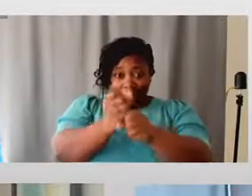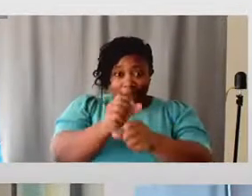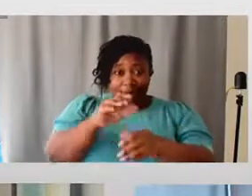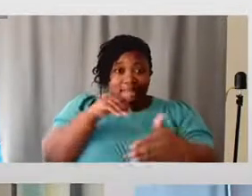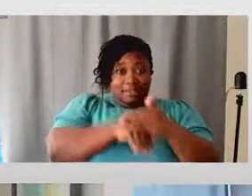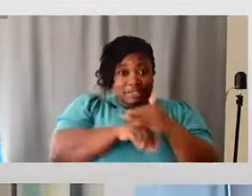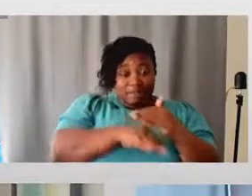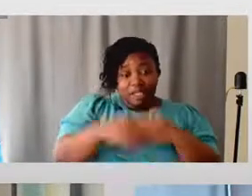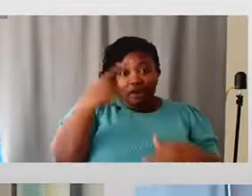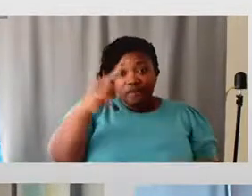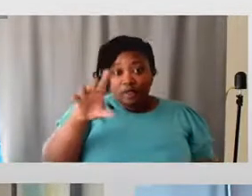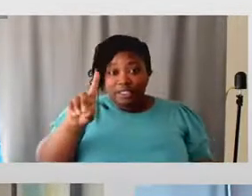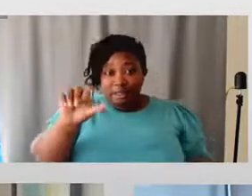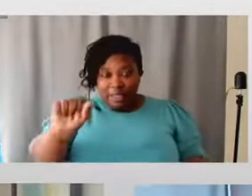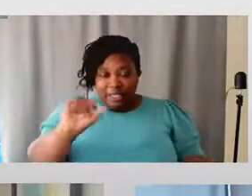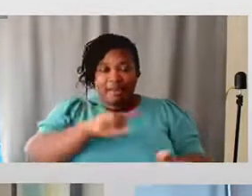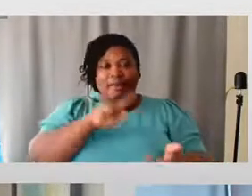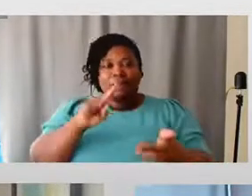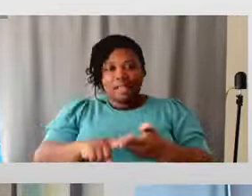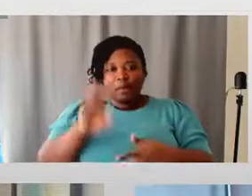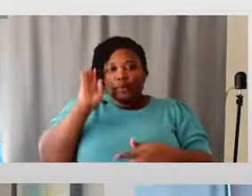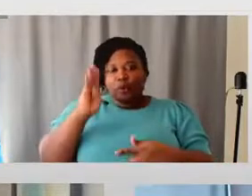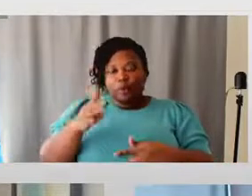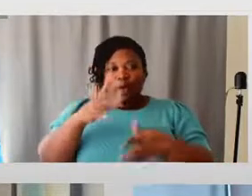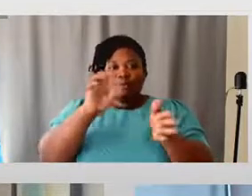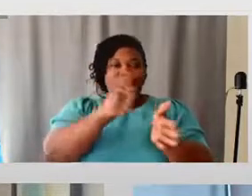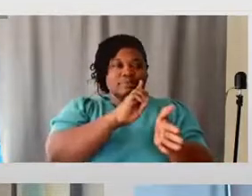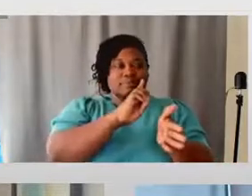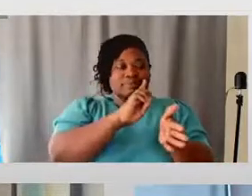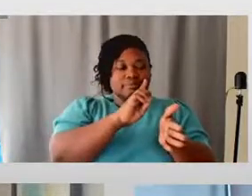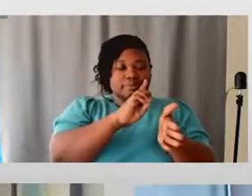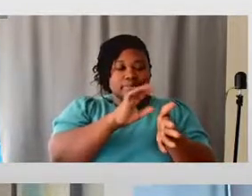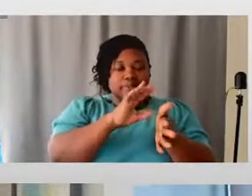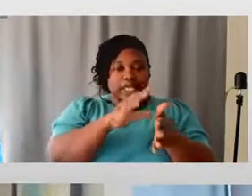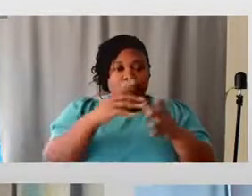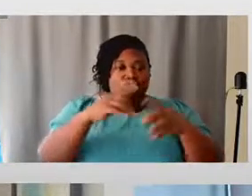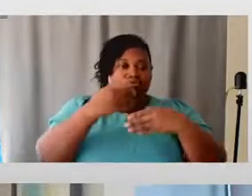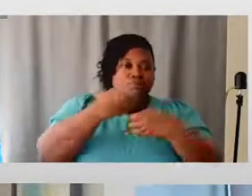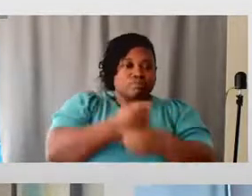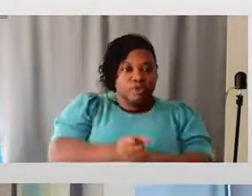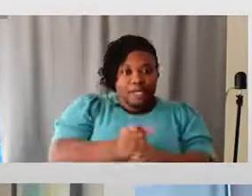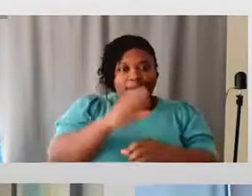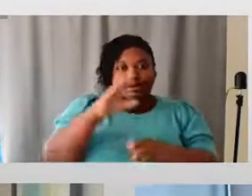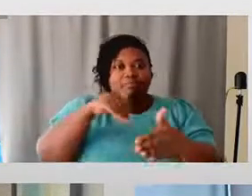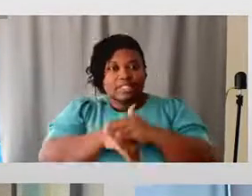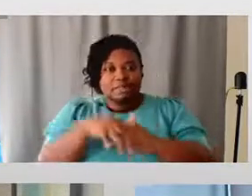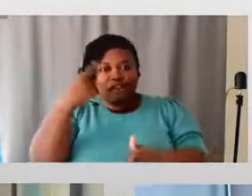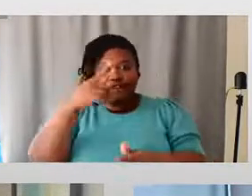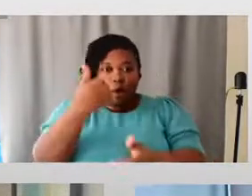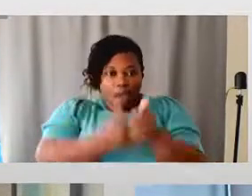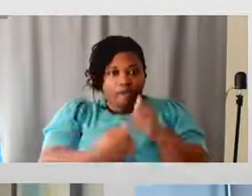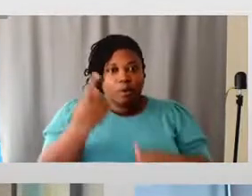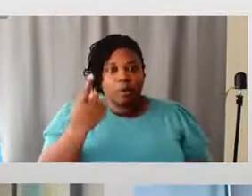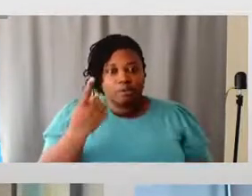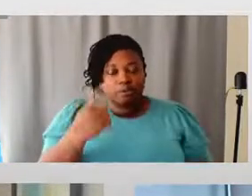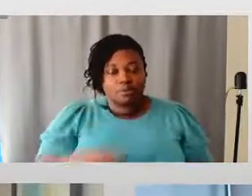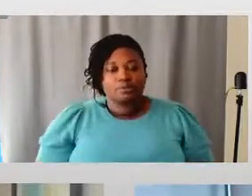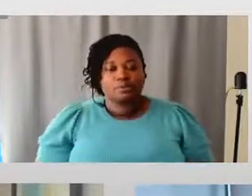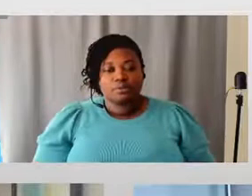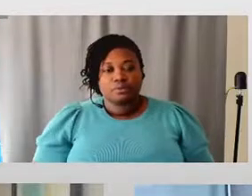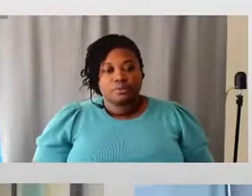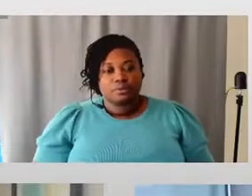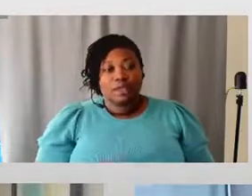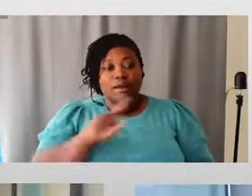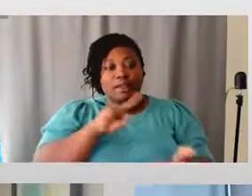by design be creating accessibility for everyone. If we then support our most marginalized and disadvantaged of individuals, we are going to then be